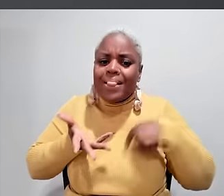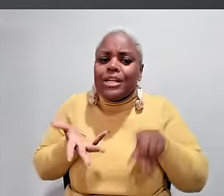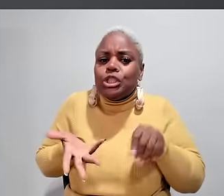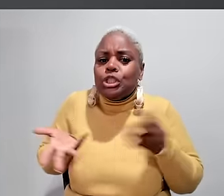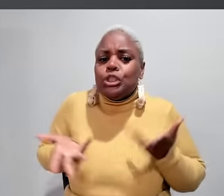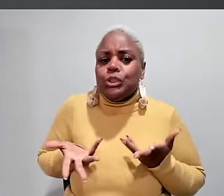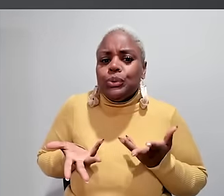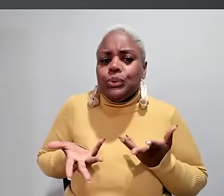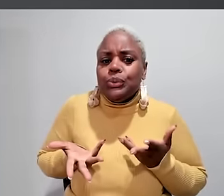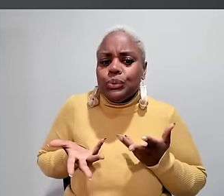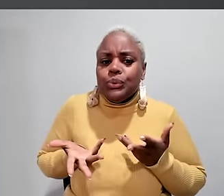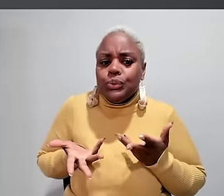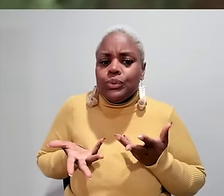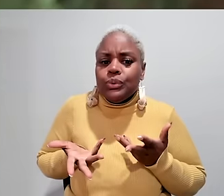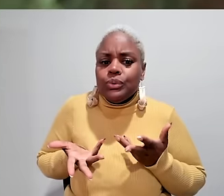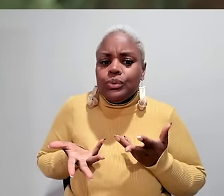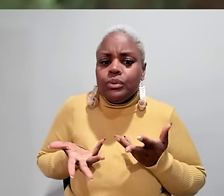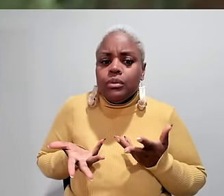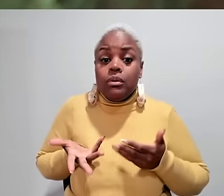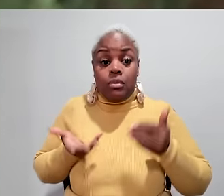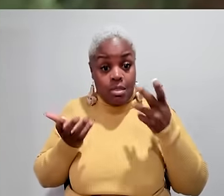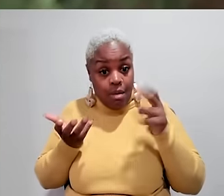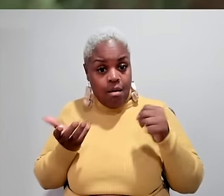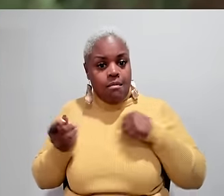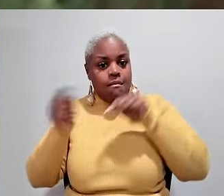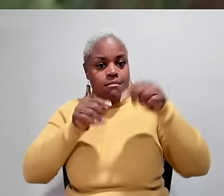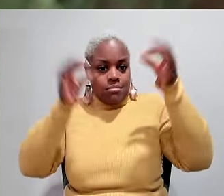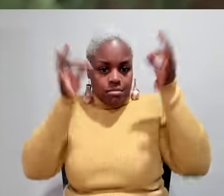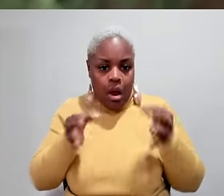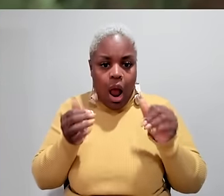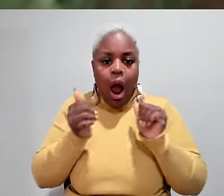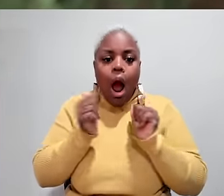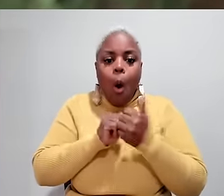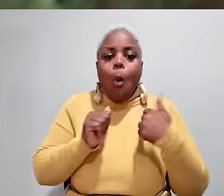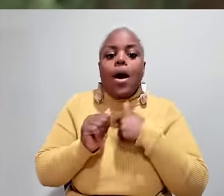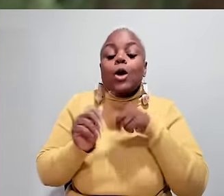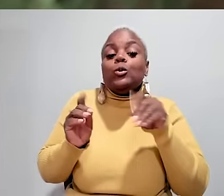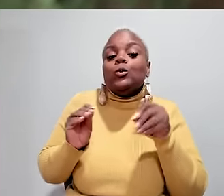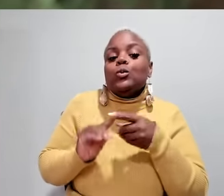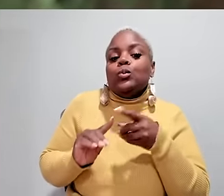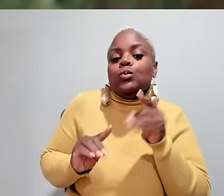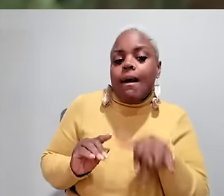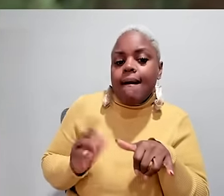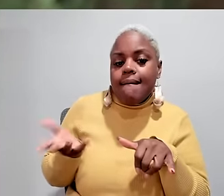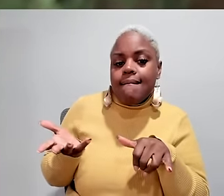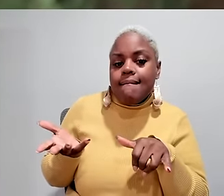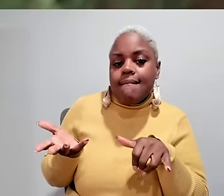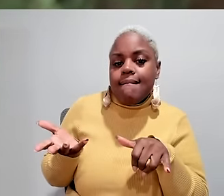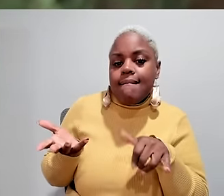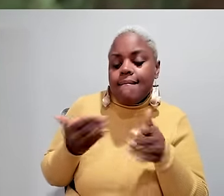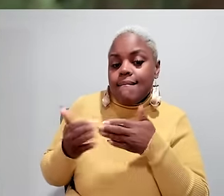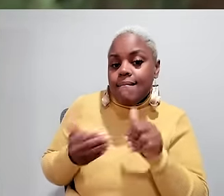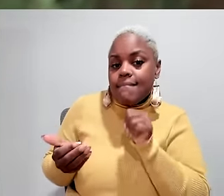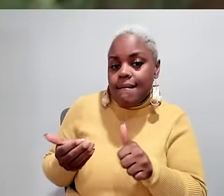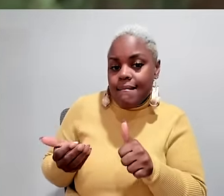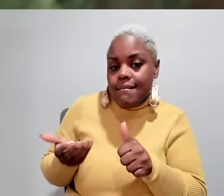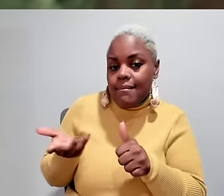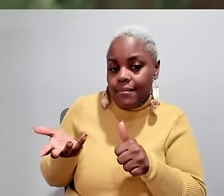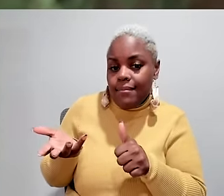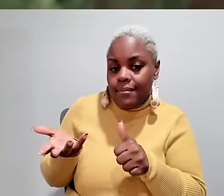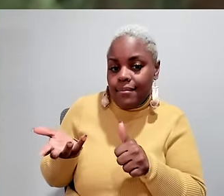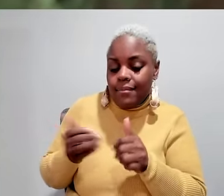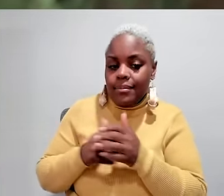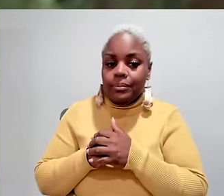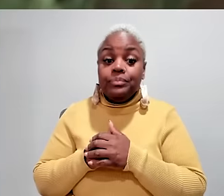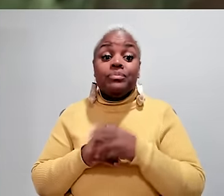extensive amount of time, labor, telling us all of the things that we need to do, and then we'll go back and decide whether or not and how we go